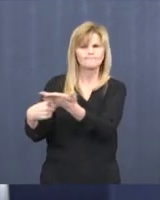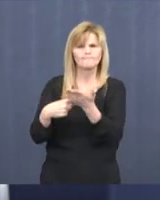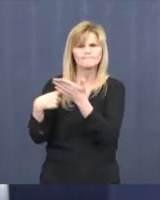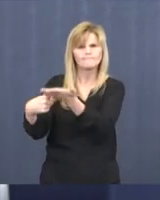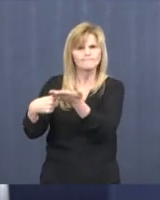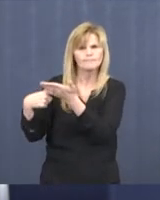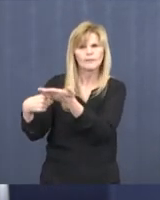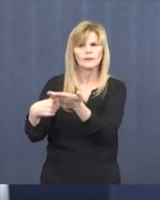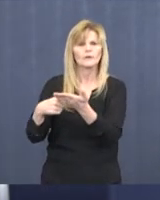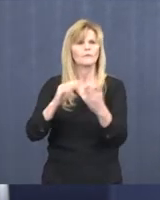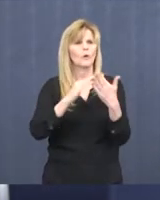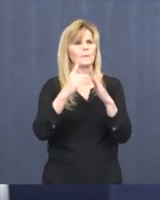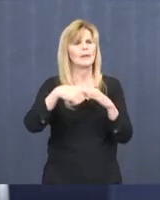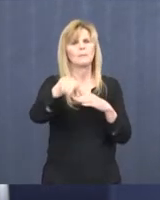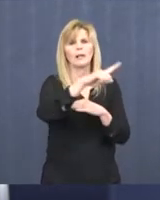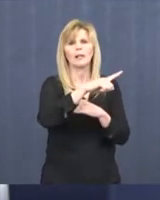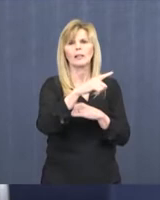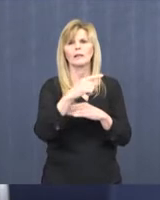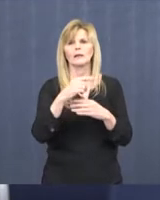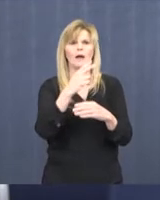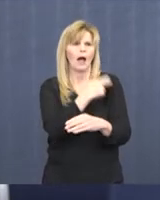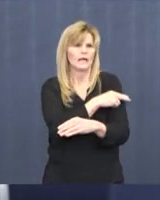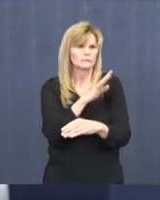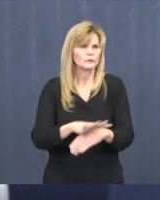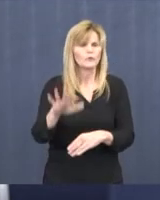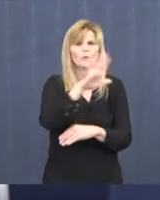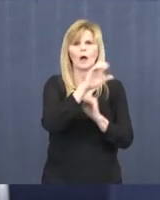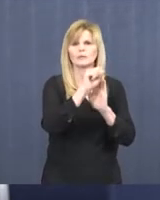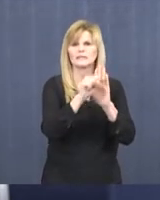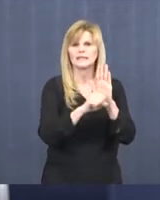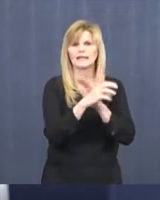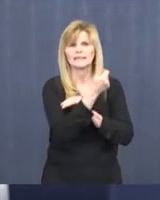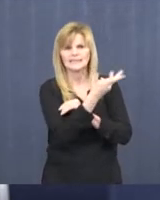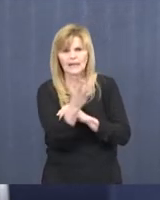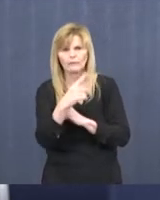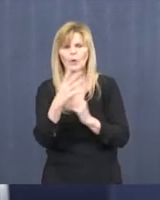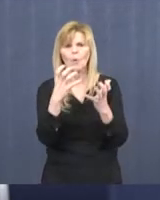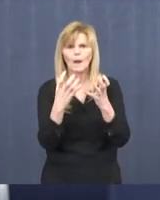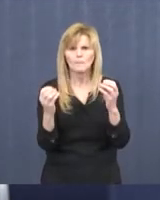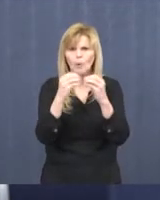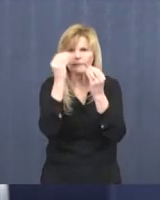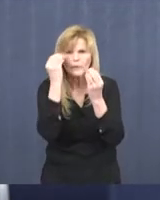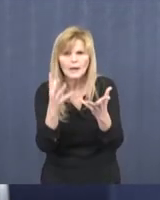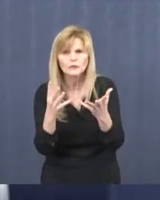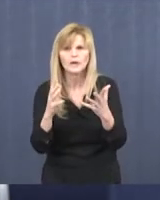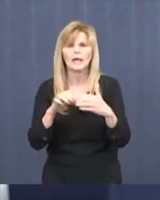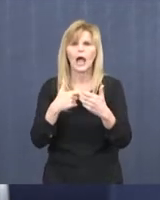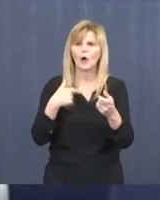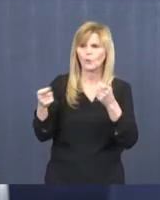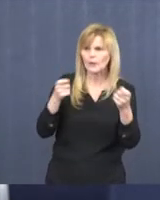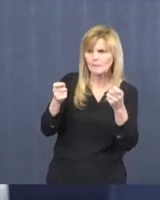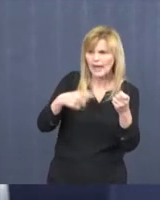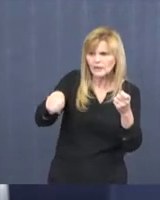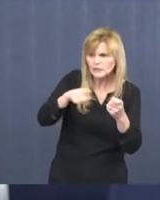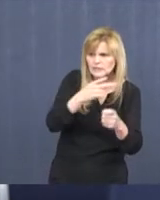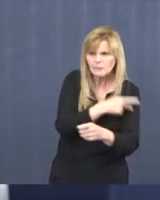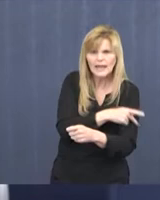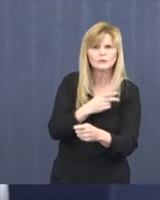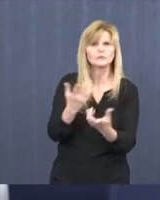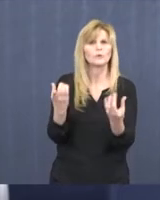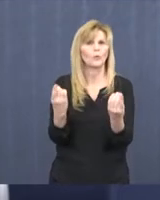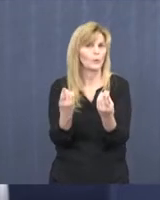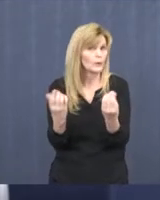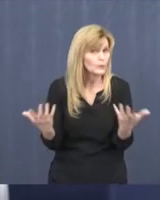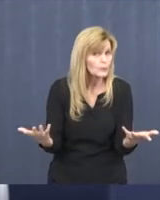for the community access hospitals across the state. Several have been wanting information, hey, how do we manage these patients? What can we do?